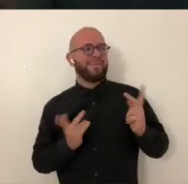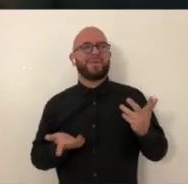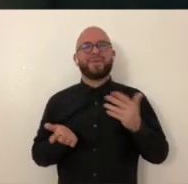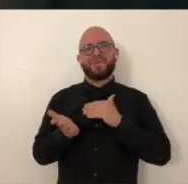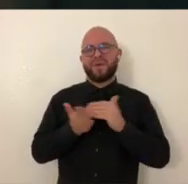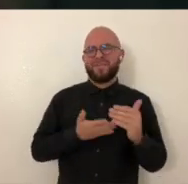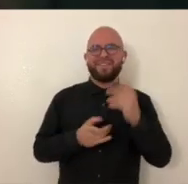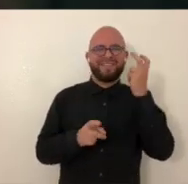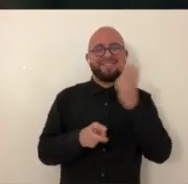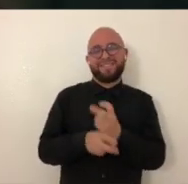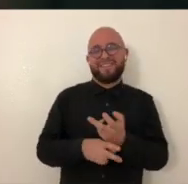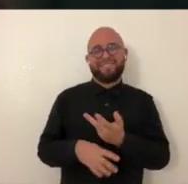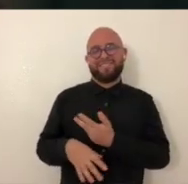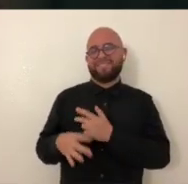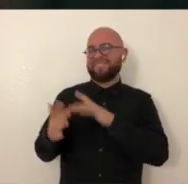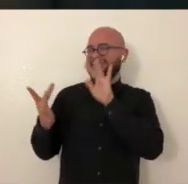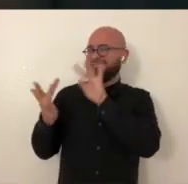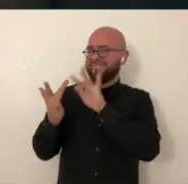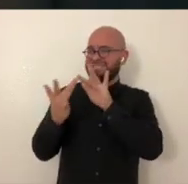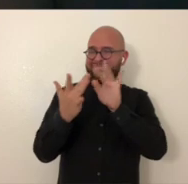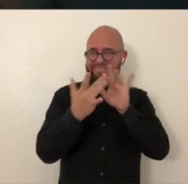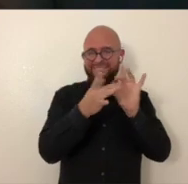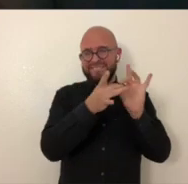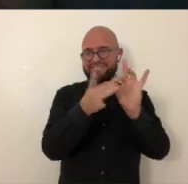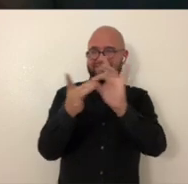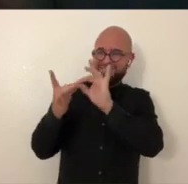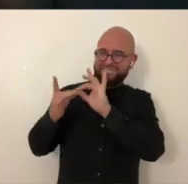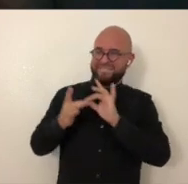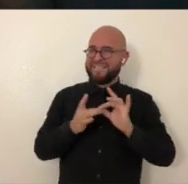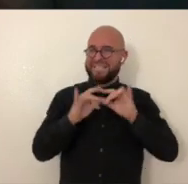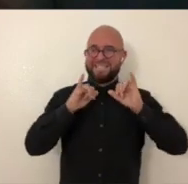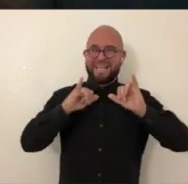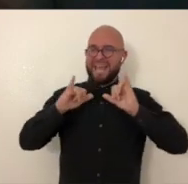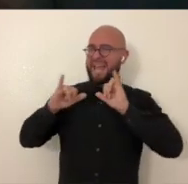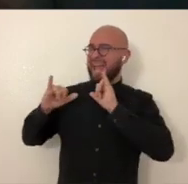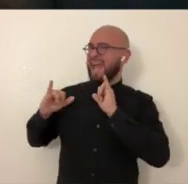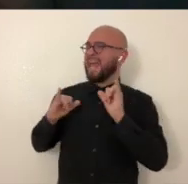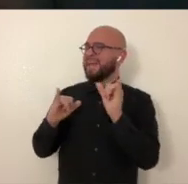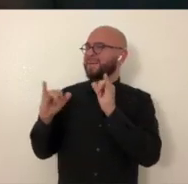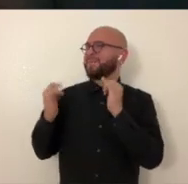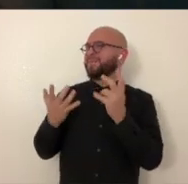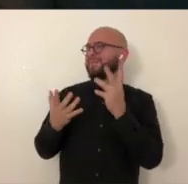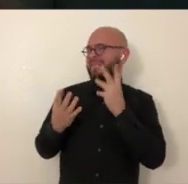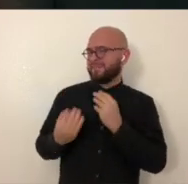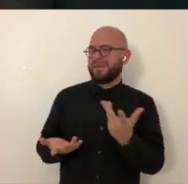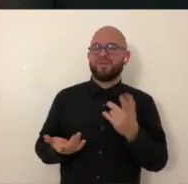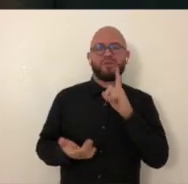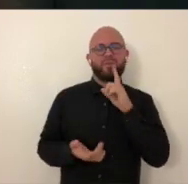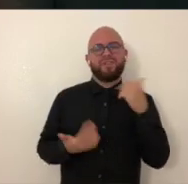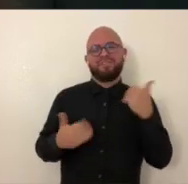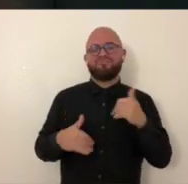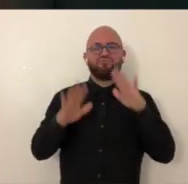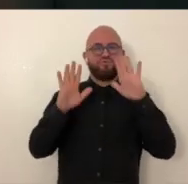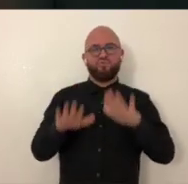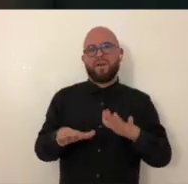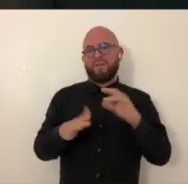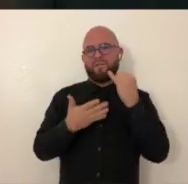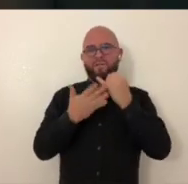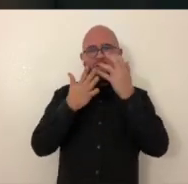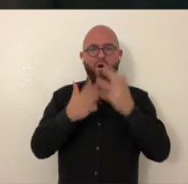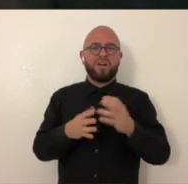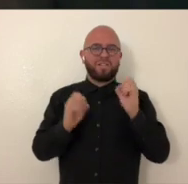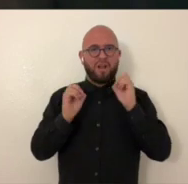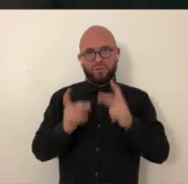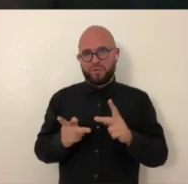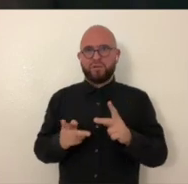you know, a lot of the times it's hard to connect with other people with similar experiences. So very excited. Very excited to have an